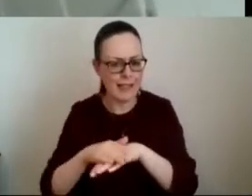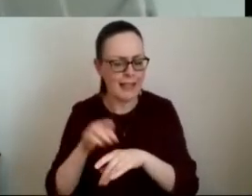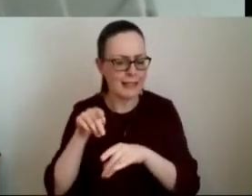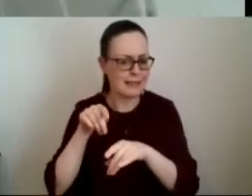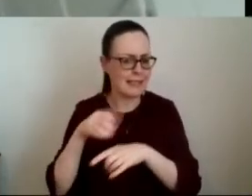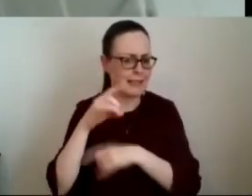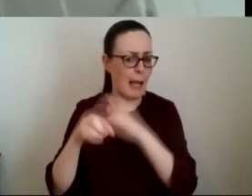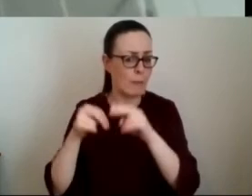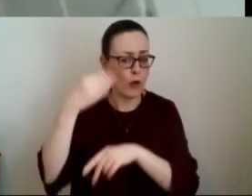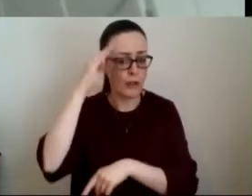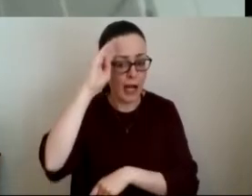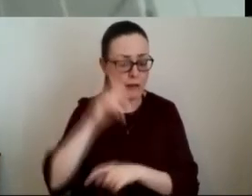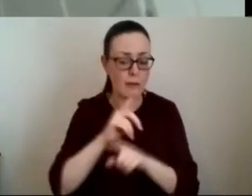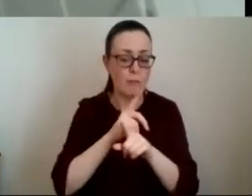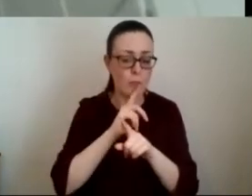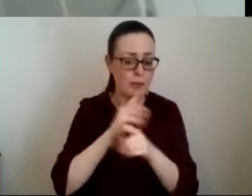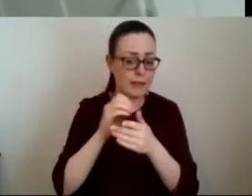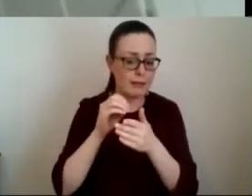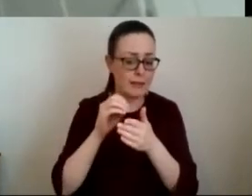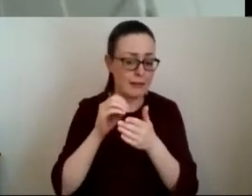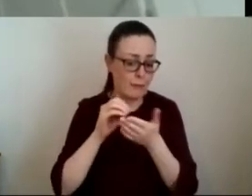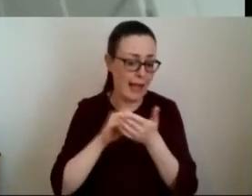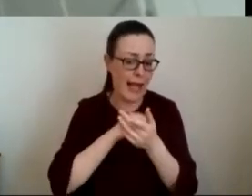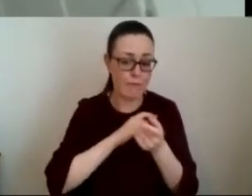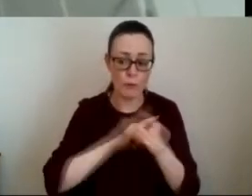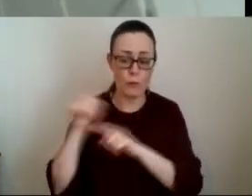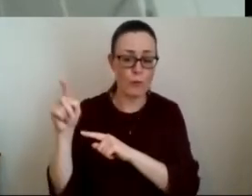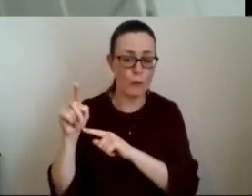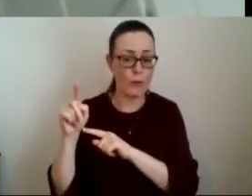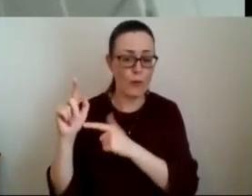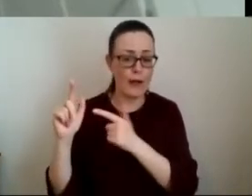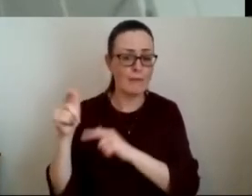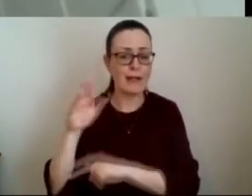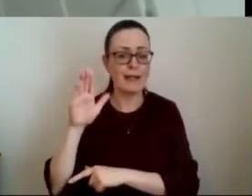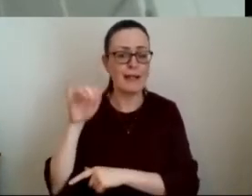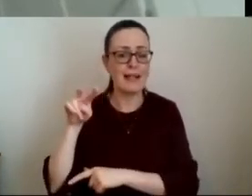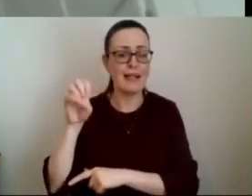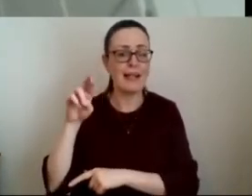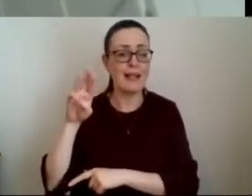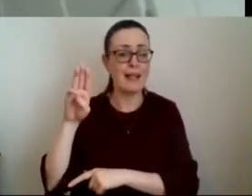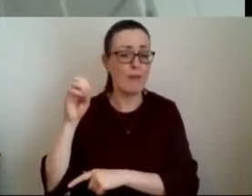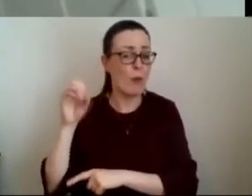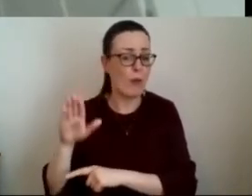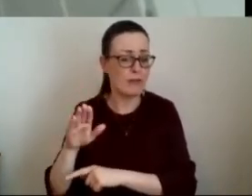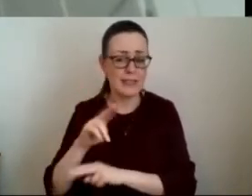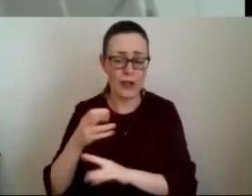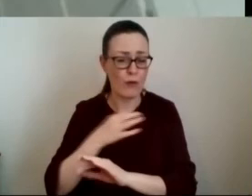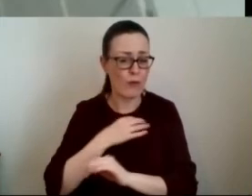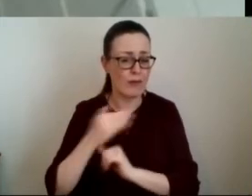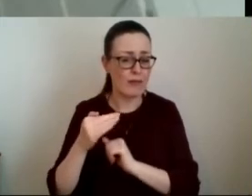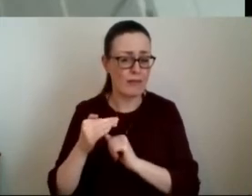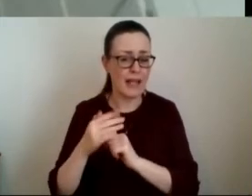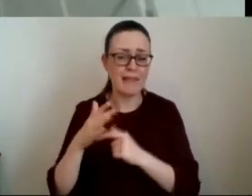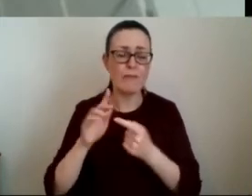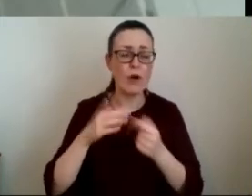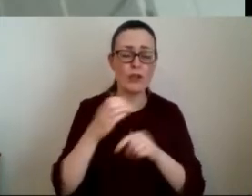have to go across to to um to to liverpool which isn't really very good and in the whole uh children uh cancer